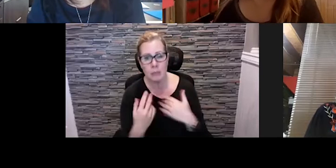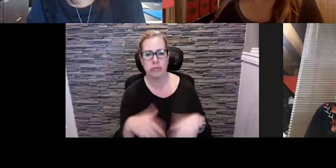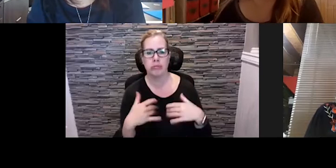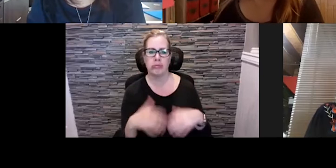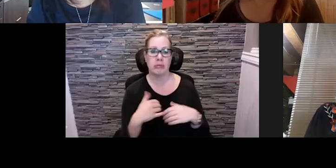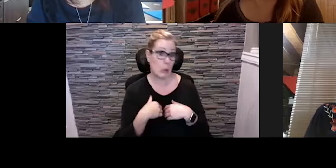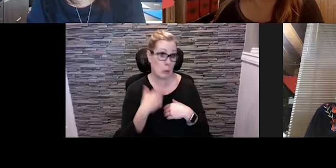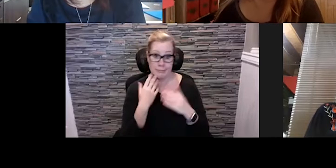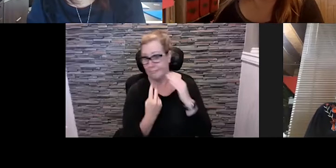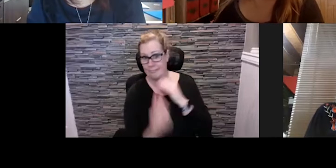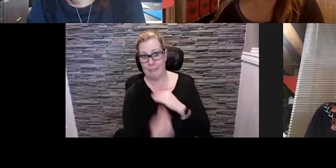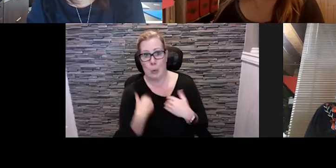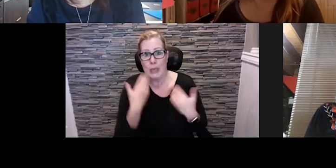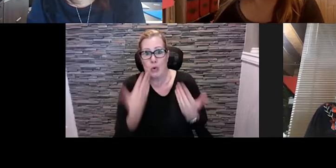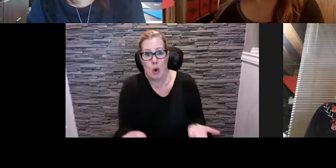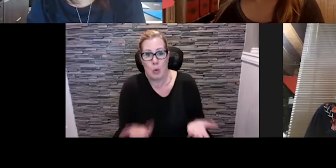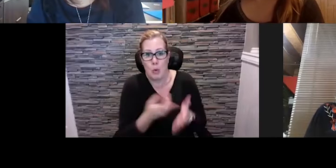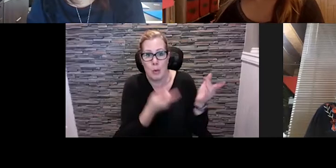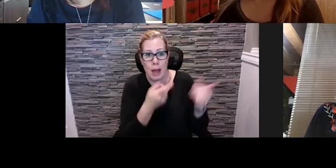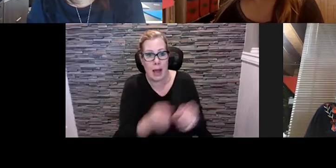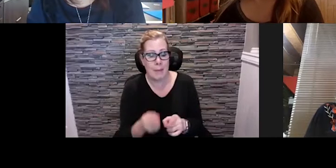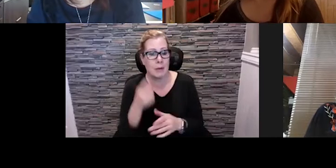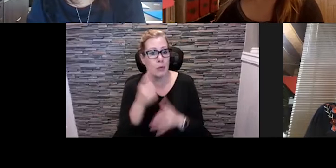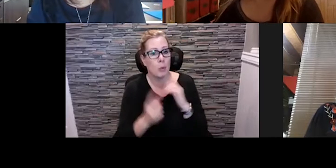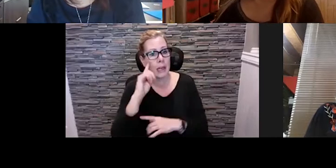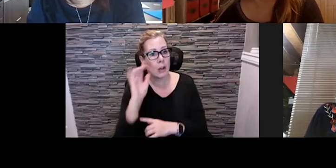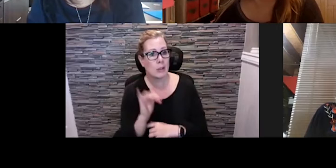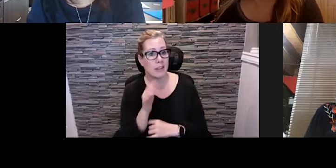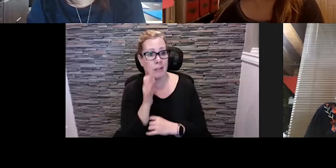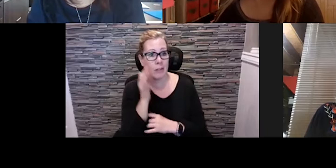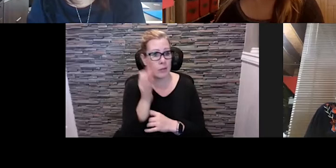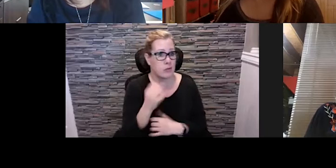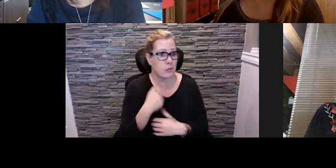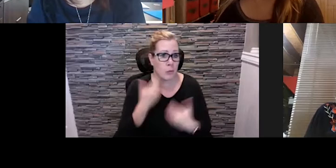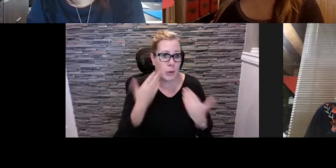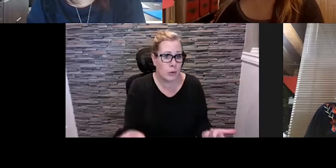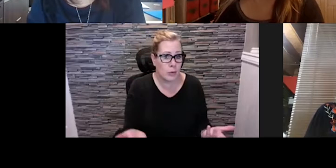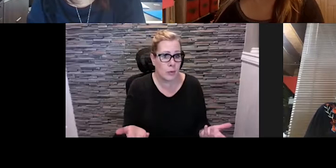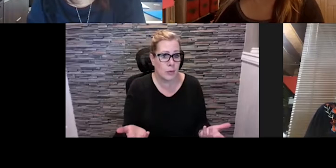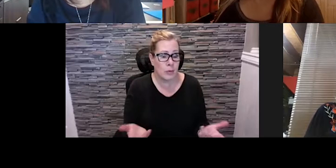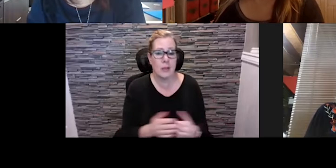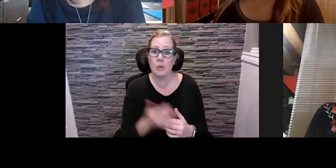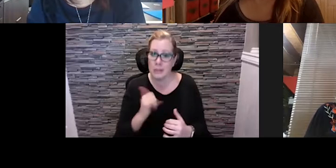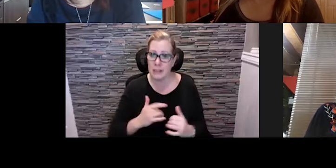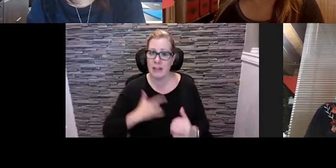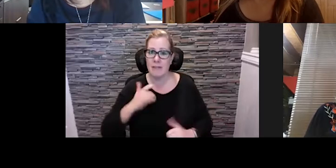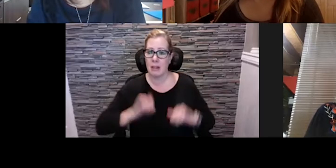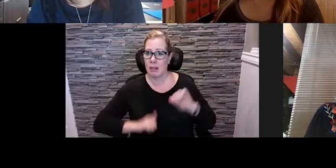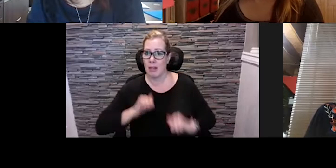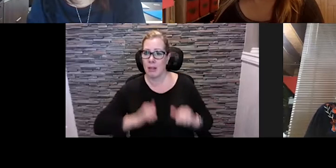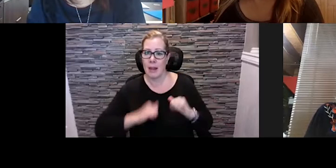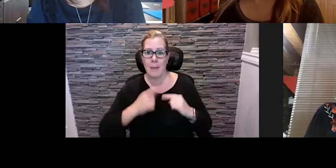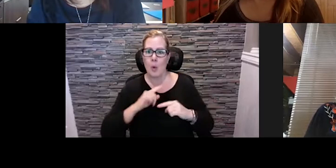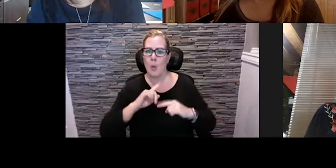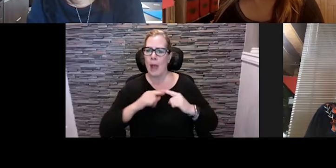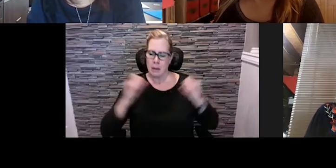we will be in the future. The uncertainty remains. I don't know if some of you